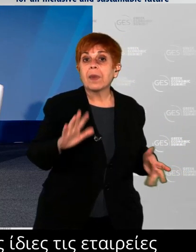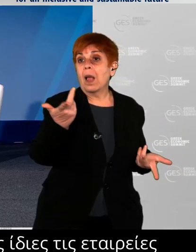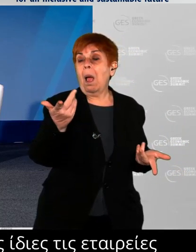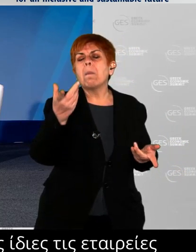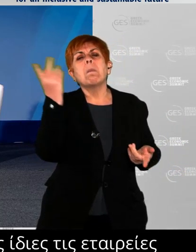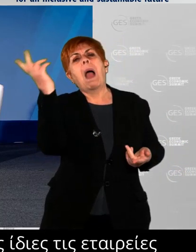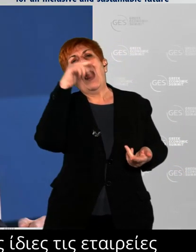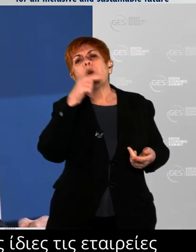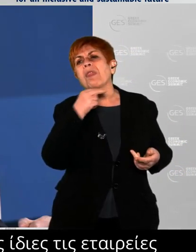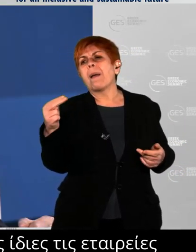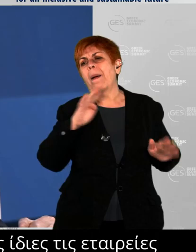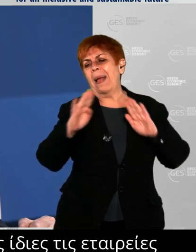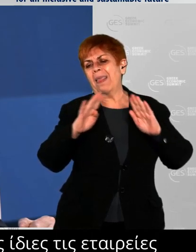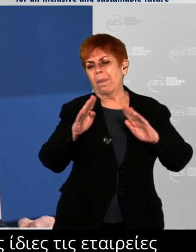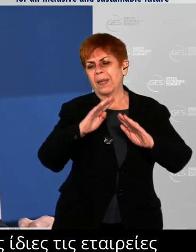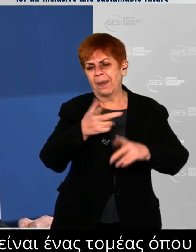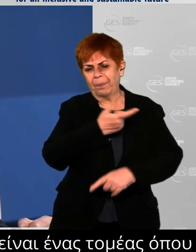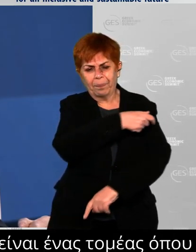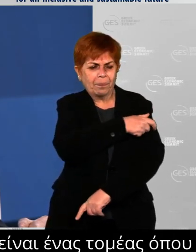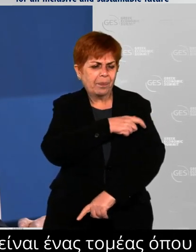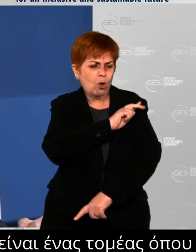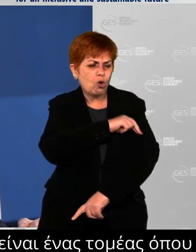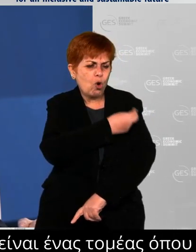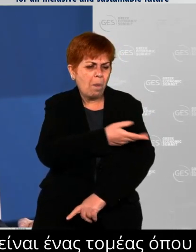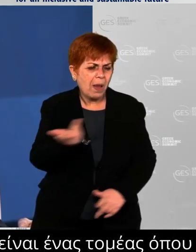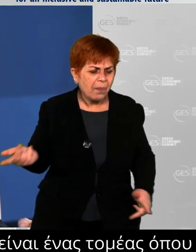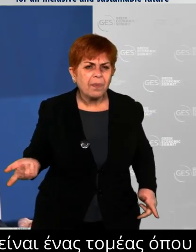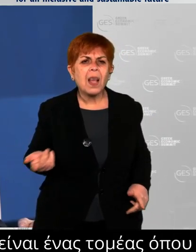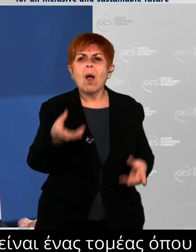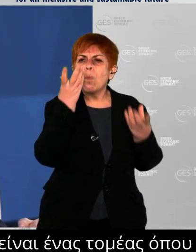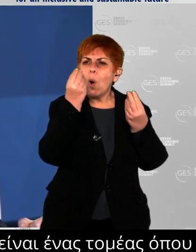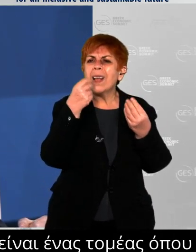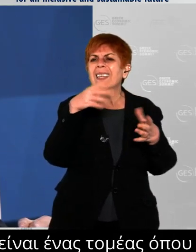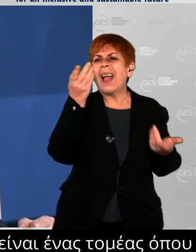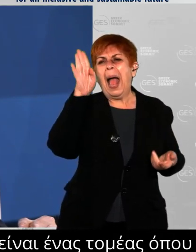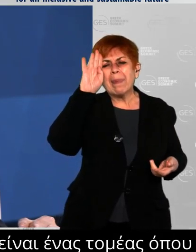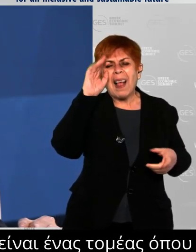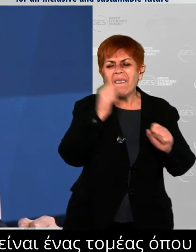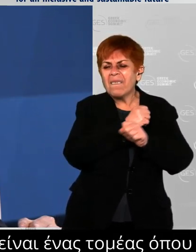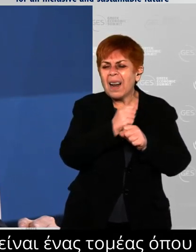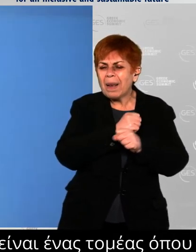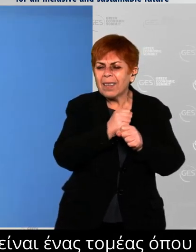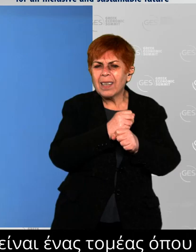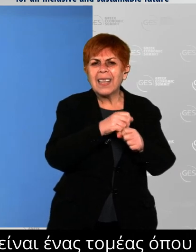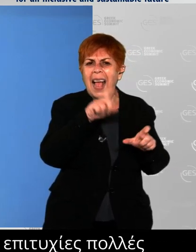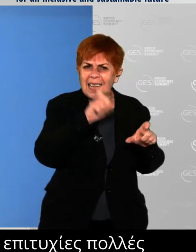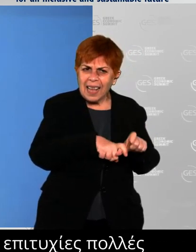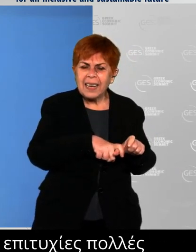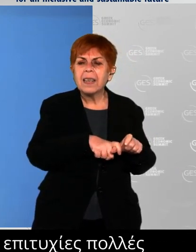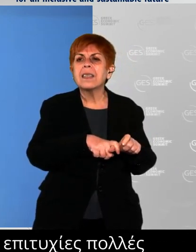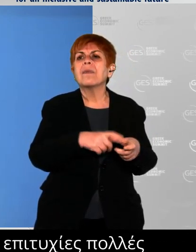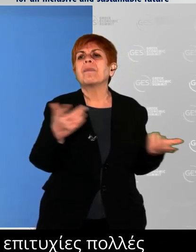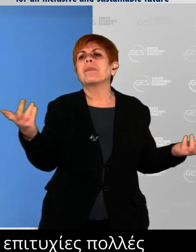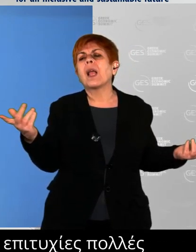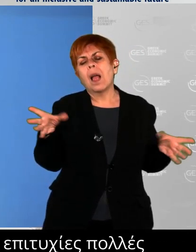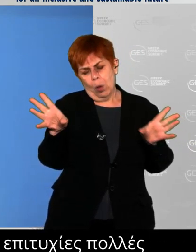accomplishments. The fact that you have so many American pharma companies that are run by extraordinarily successful Greek